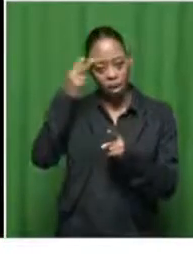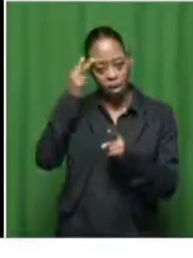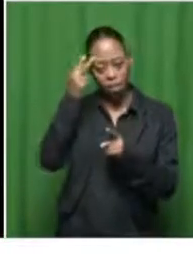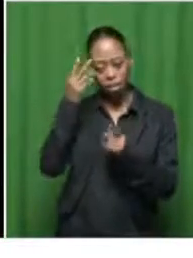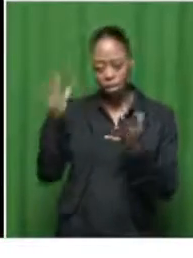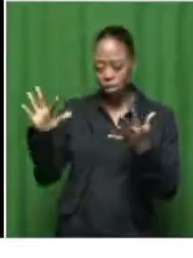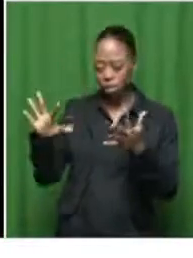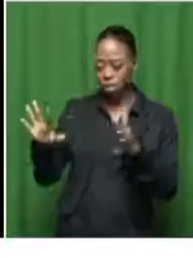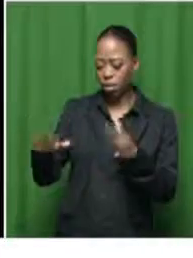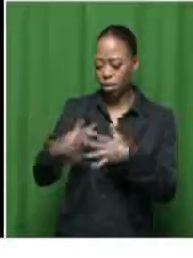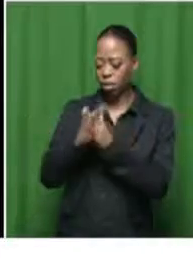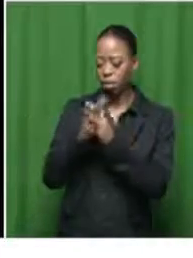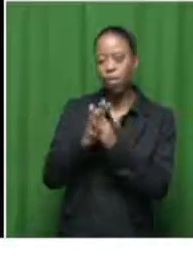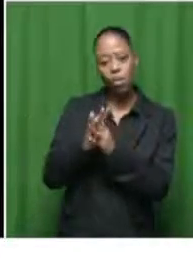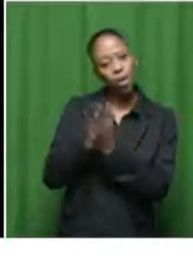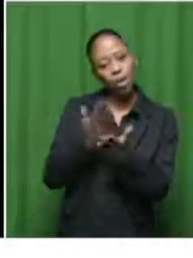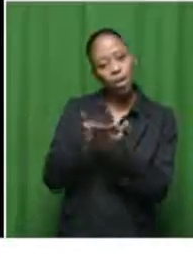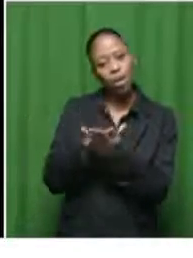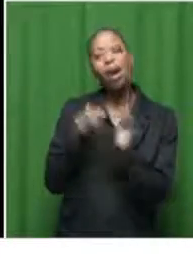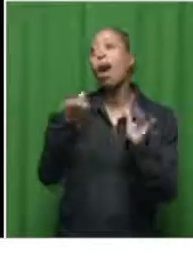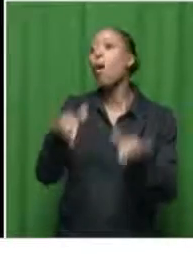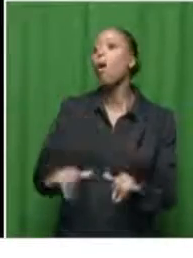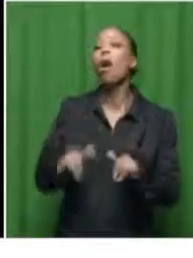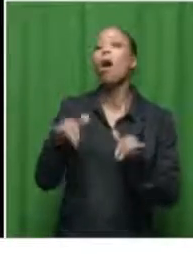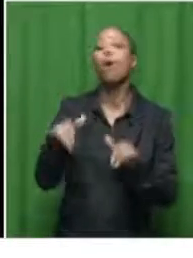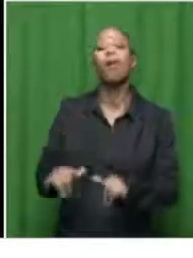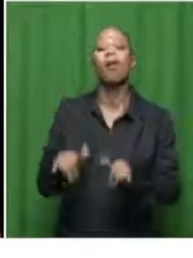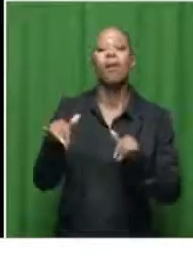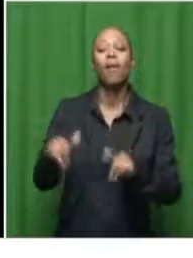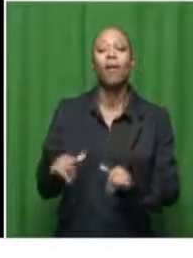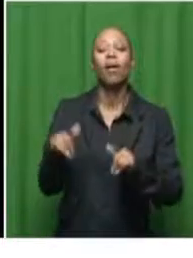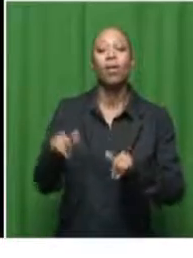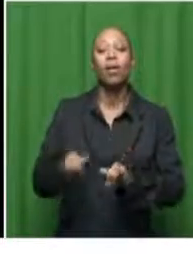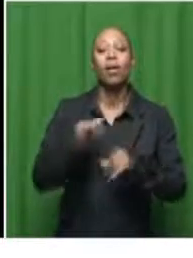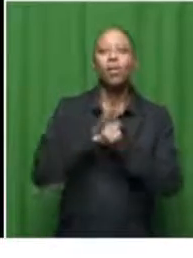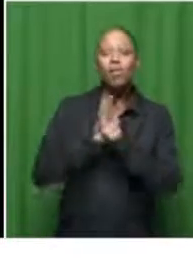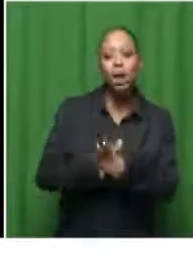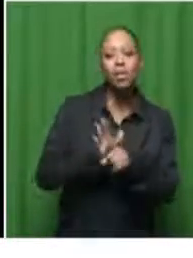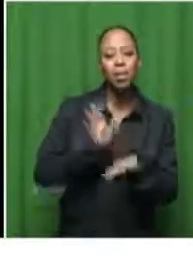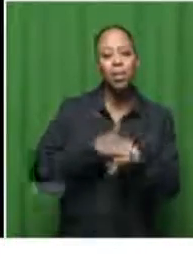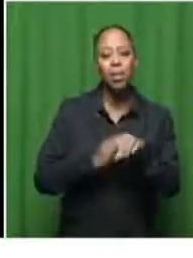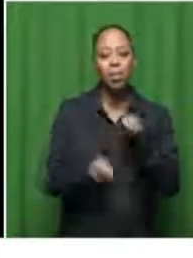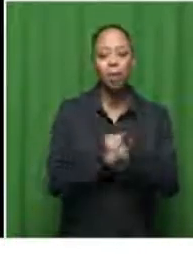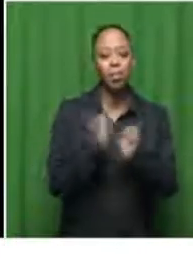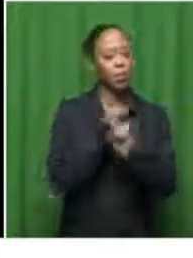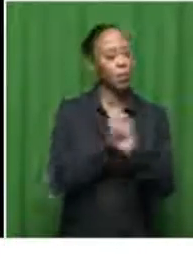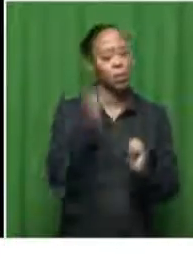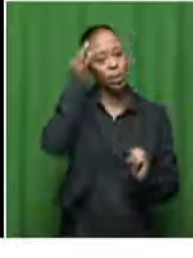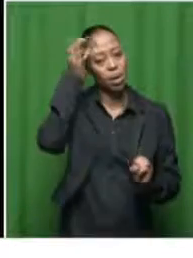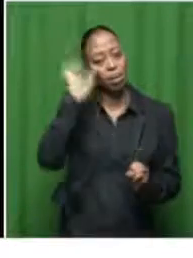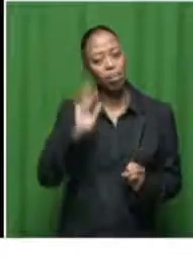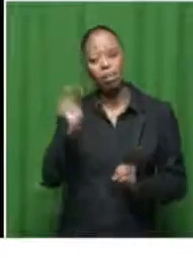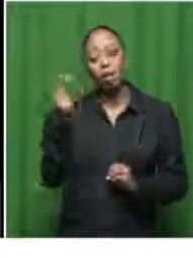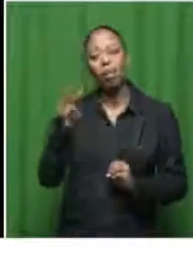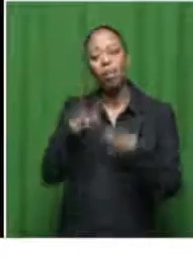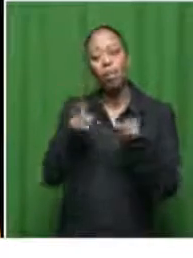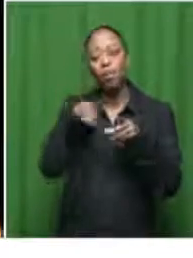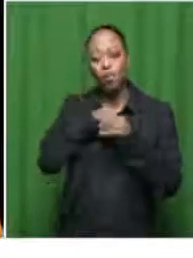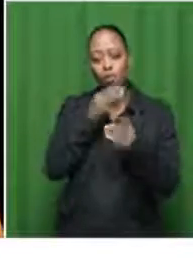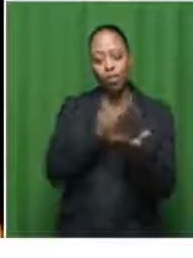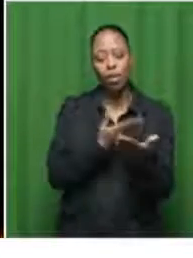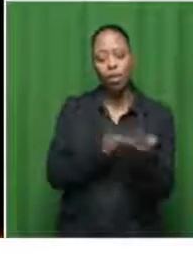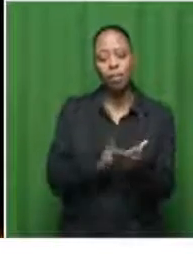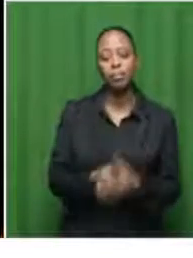do this together instead of just waiting for and creating more and more pressure also on governments but also other actors to come in